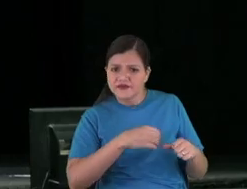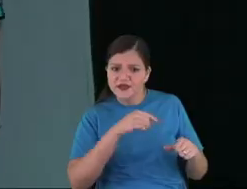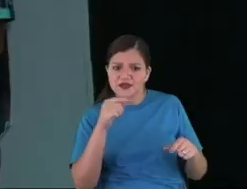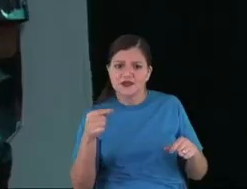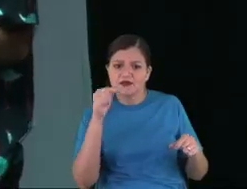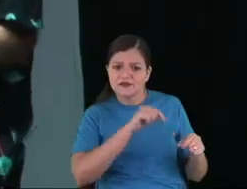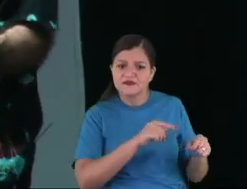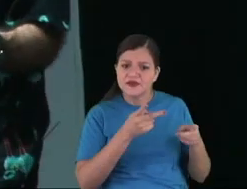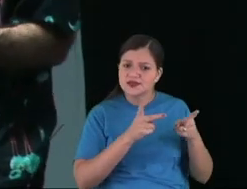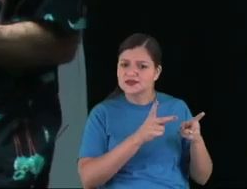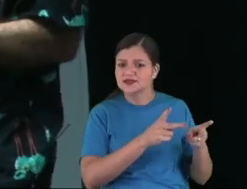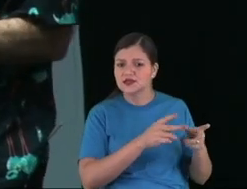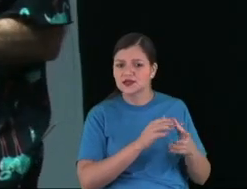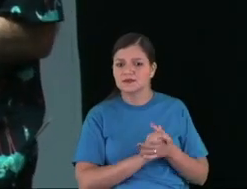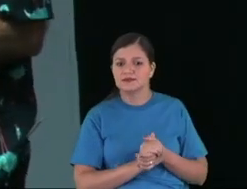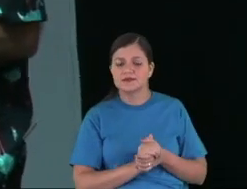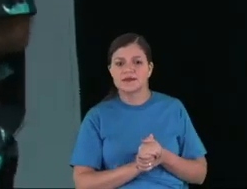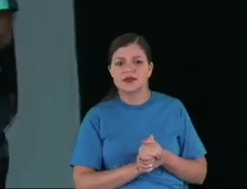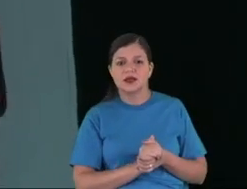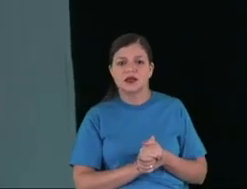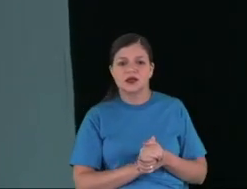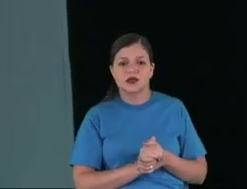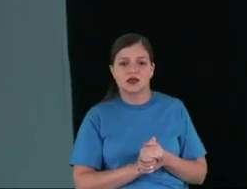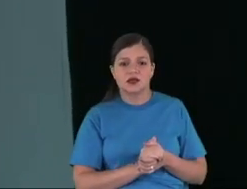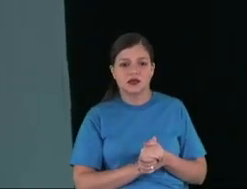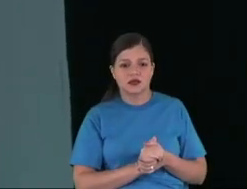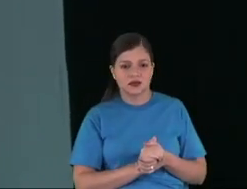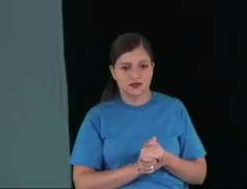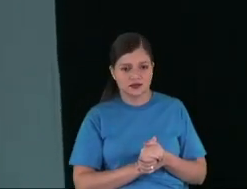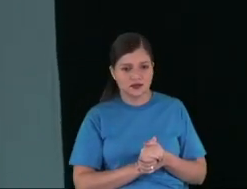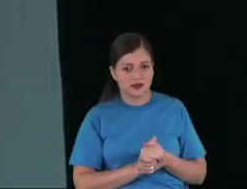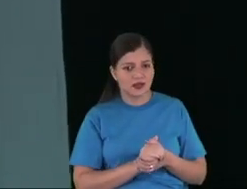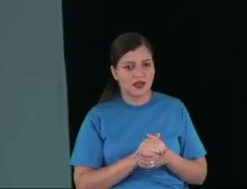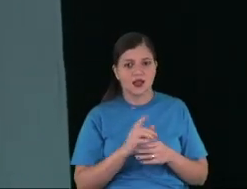I want a sticker. They didn't take him.